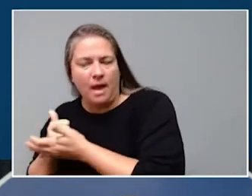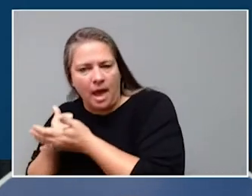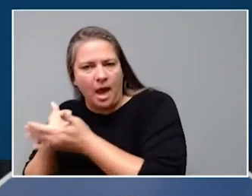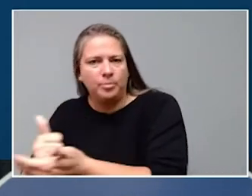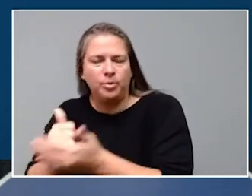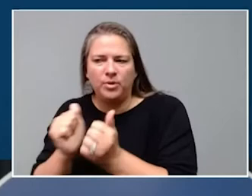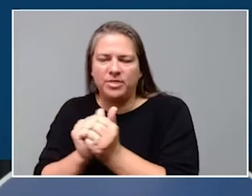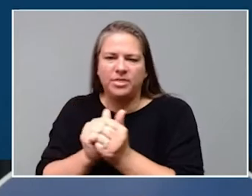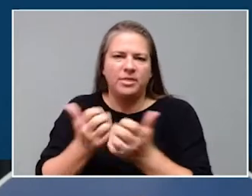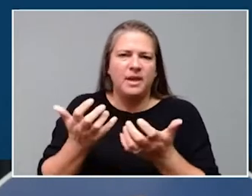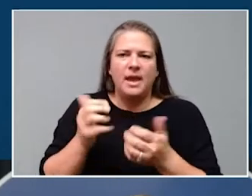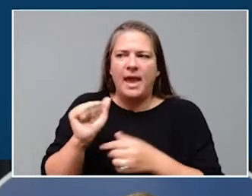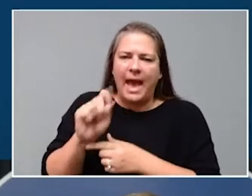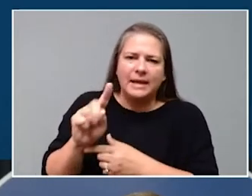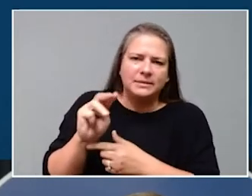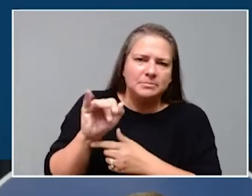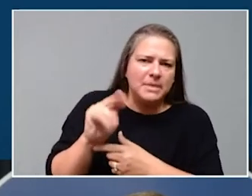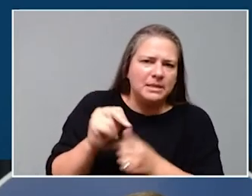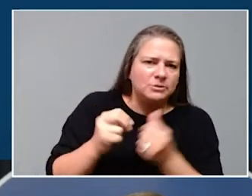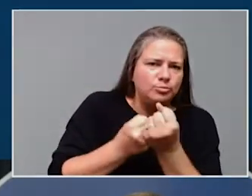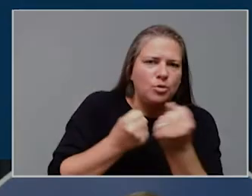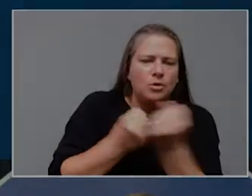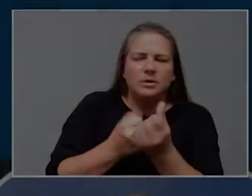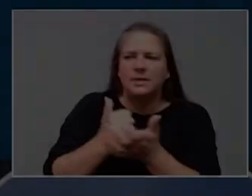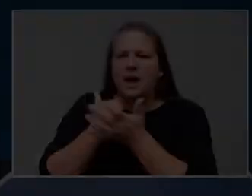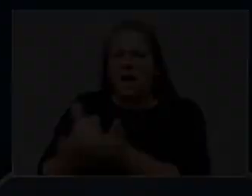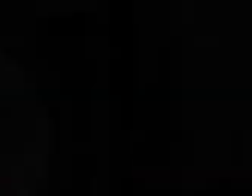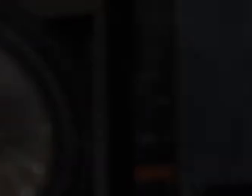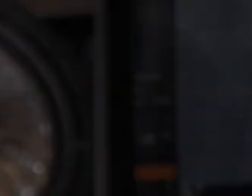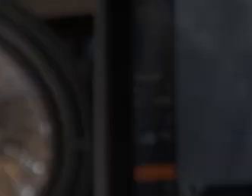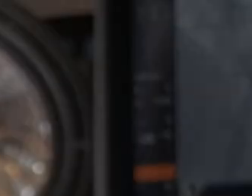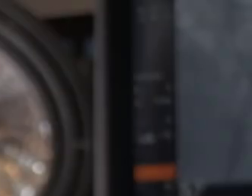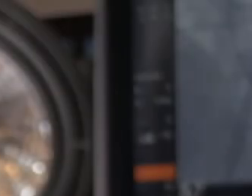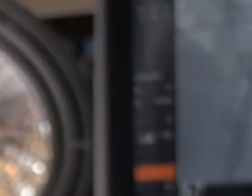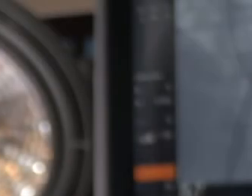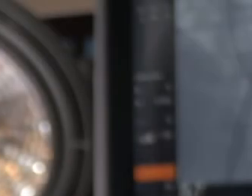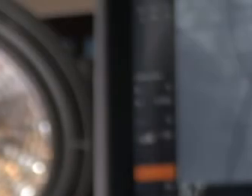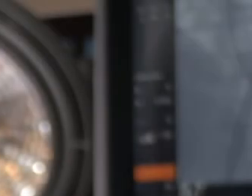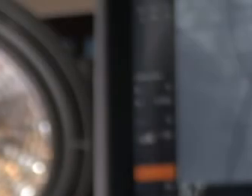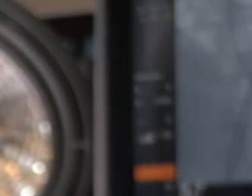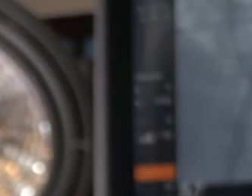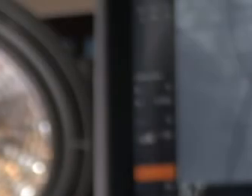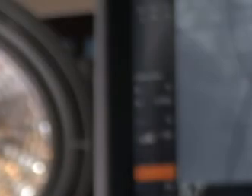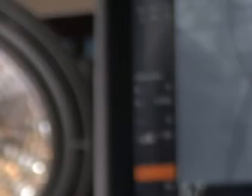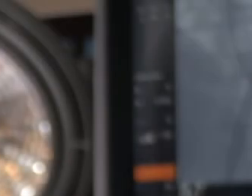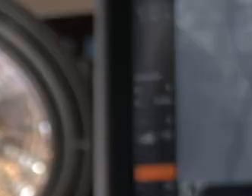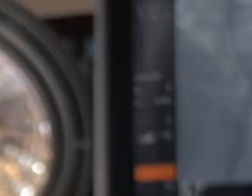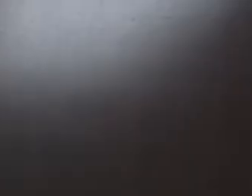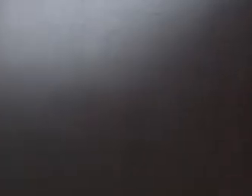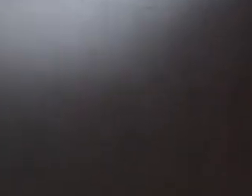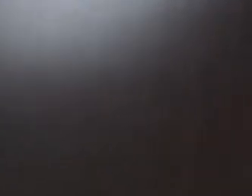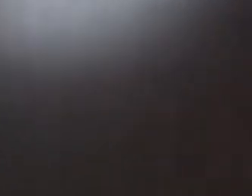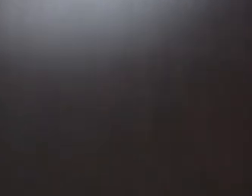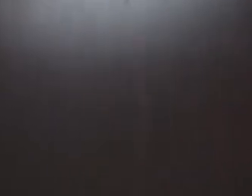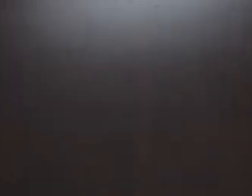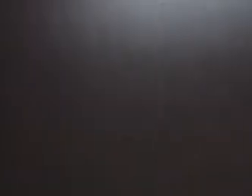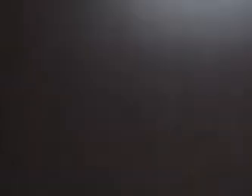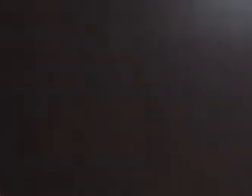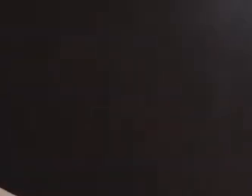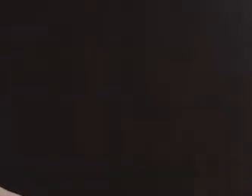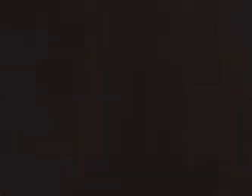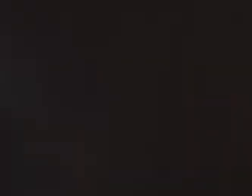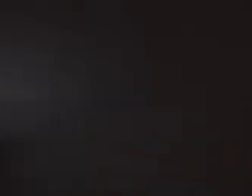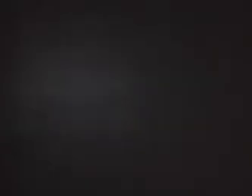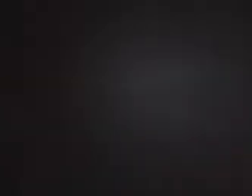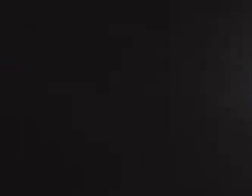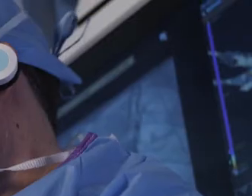support to allow hospital staff to focus on patient care. Here at Pikeville Medical Center's Heart and Vascular Institute, we have assembled